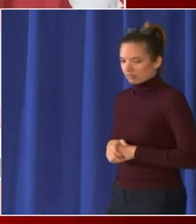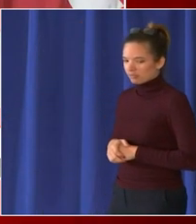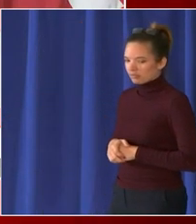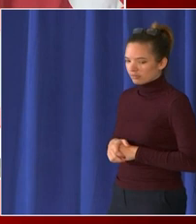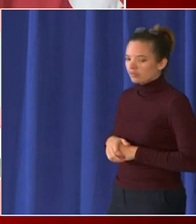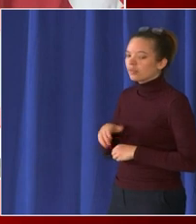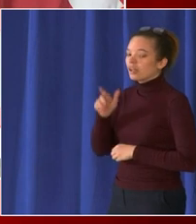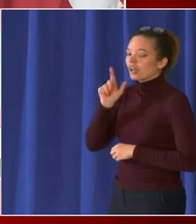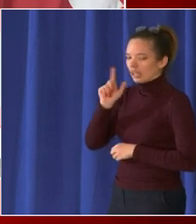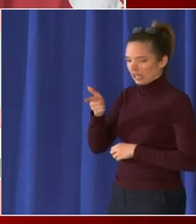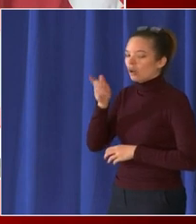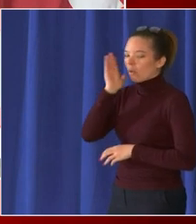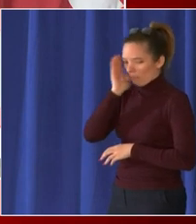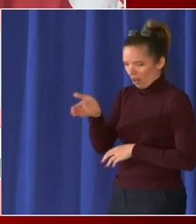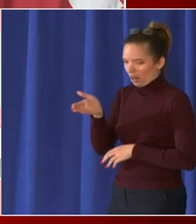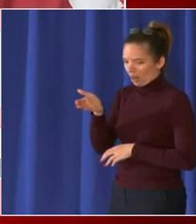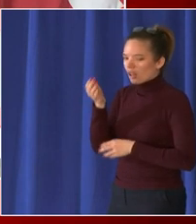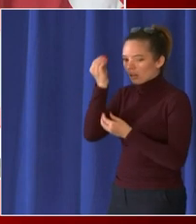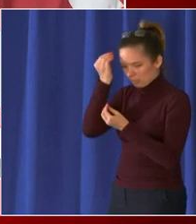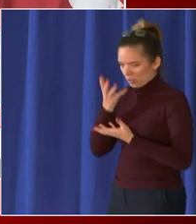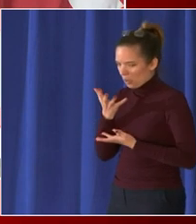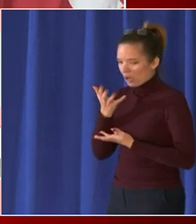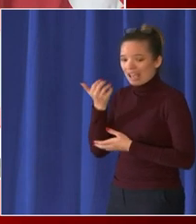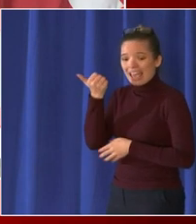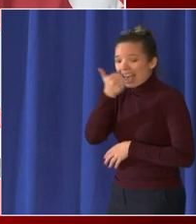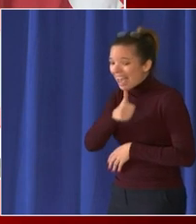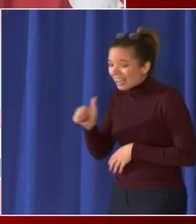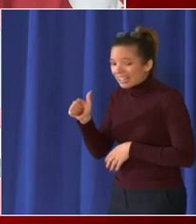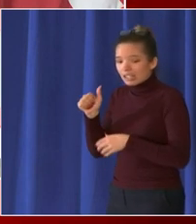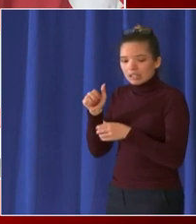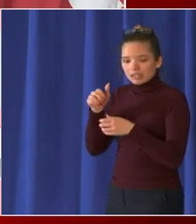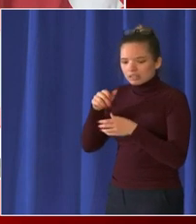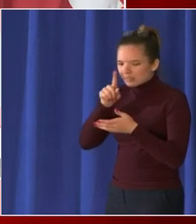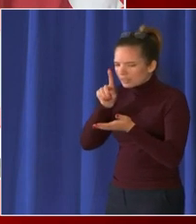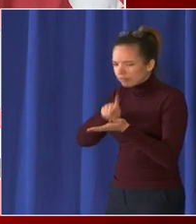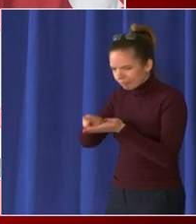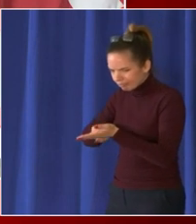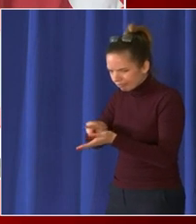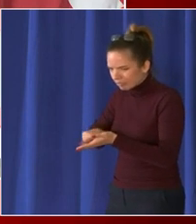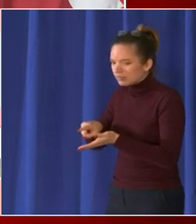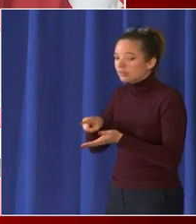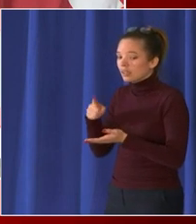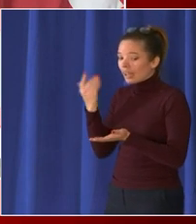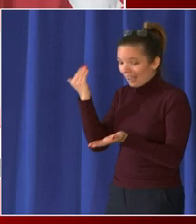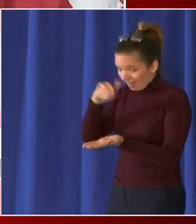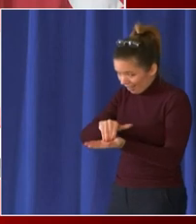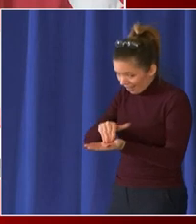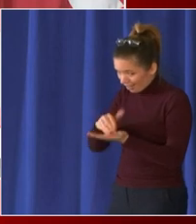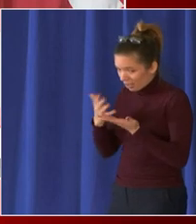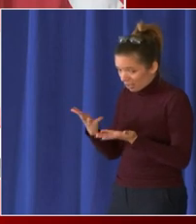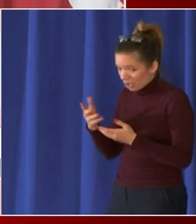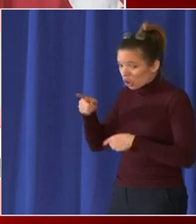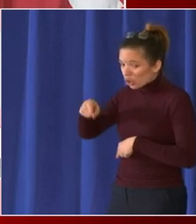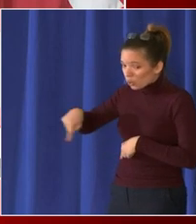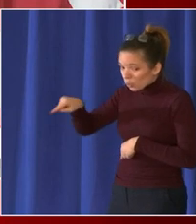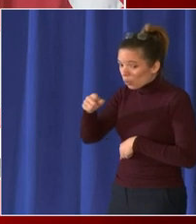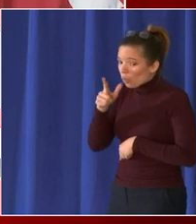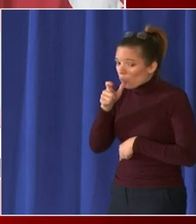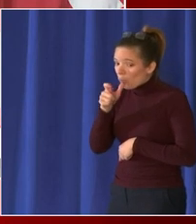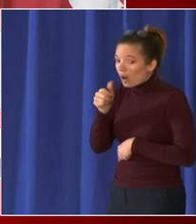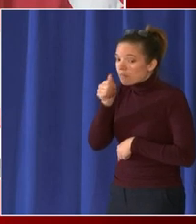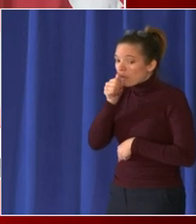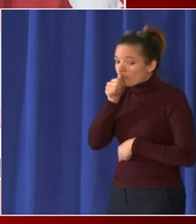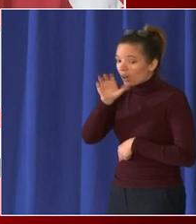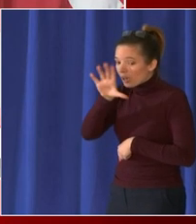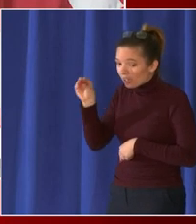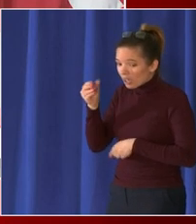in the one piece of feedback that we've gotten was to look at to see if the the contractor crews or non-dpw crews um